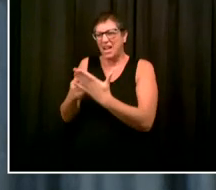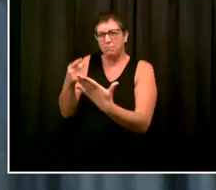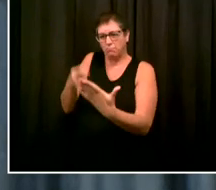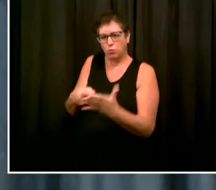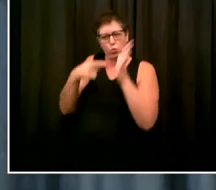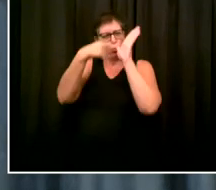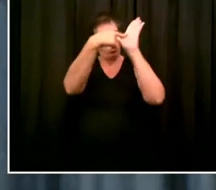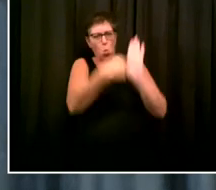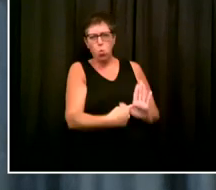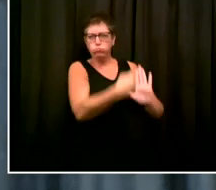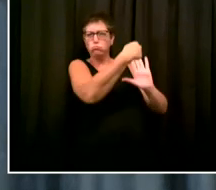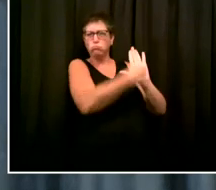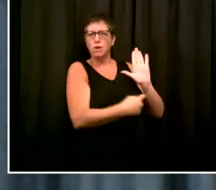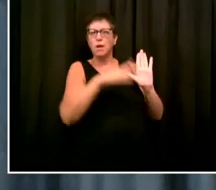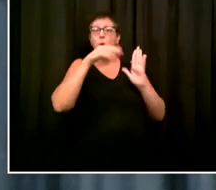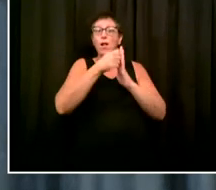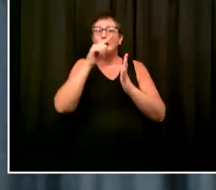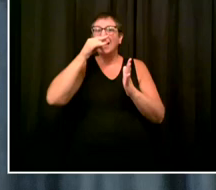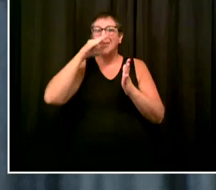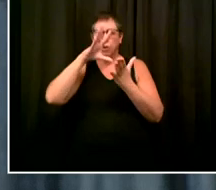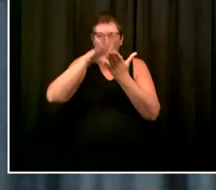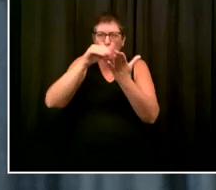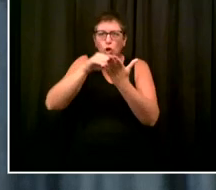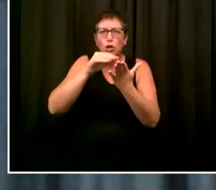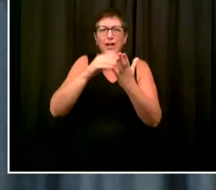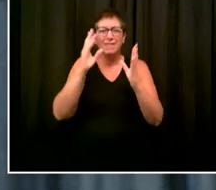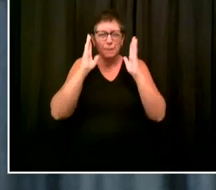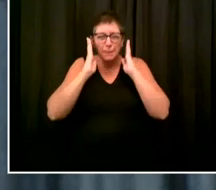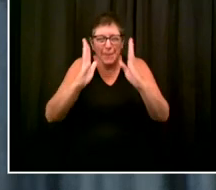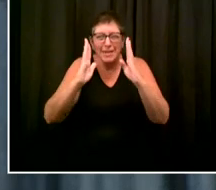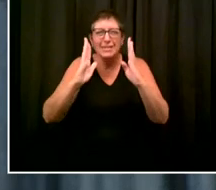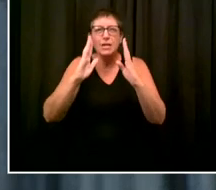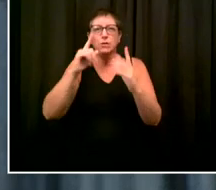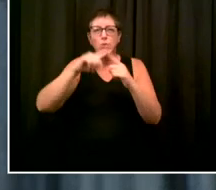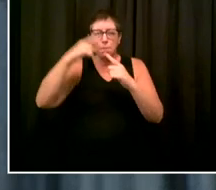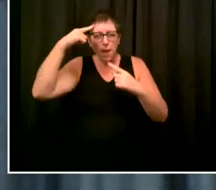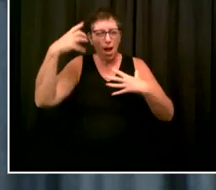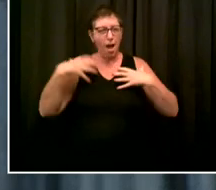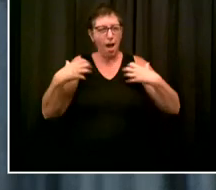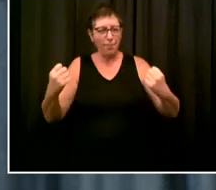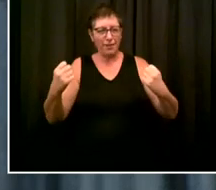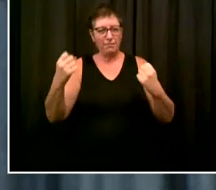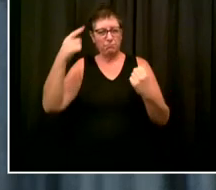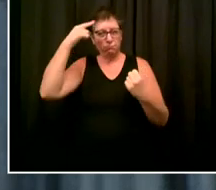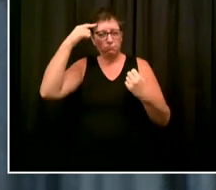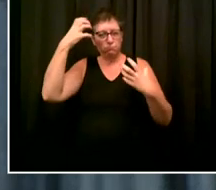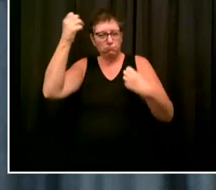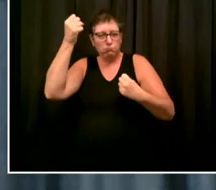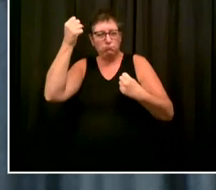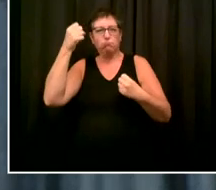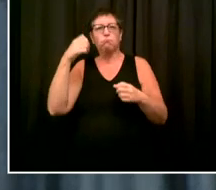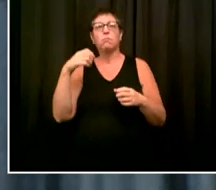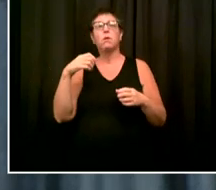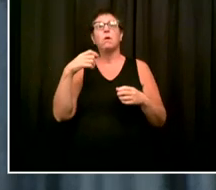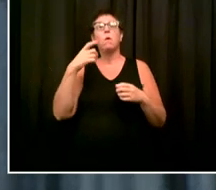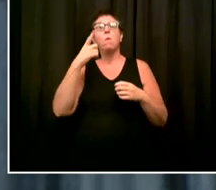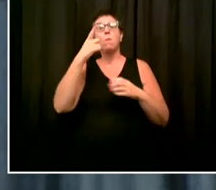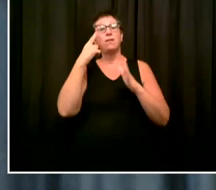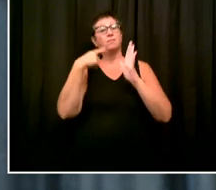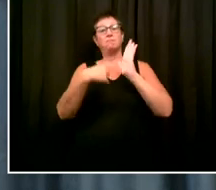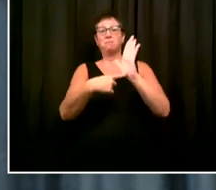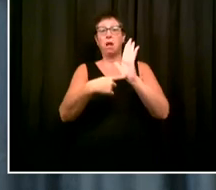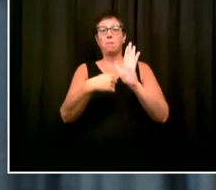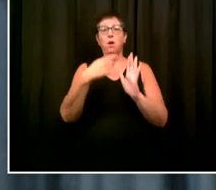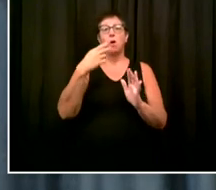championed by folks at the Yale Child Studies Center at Harvard. It is